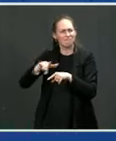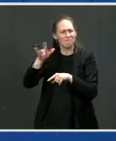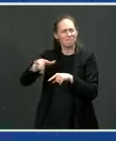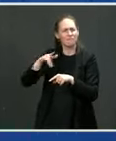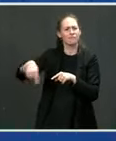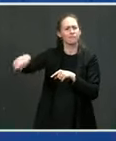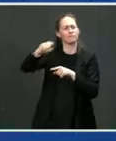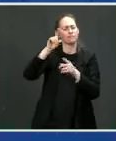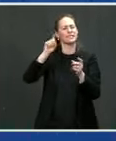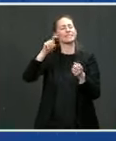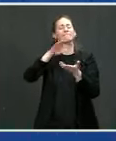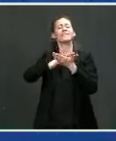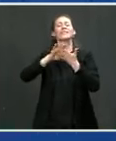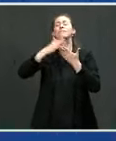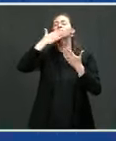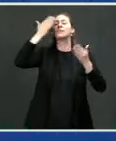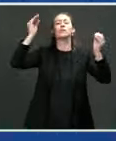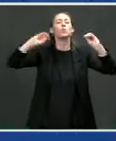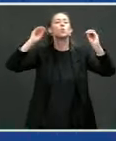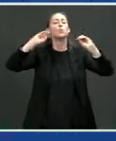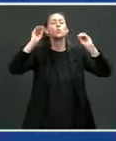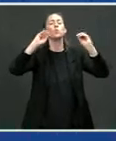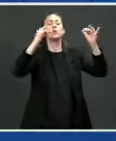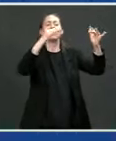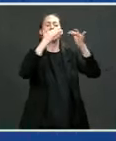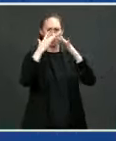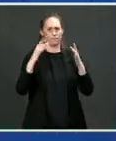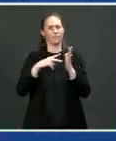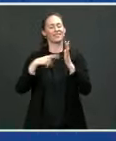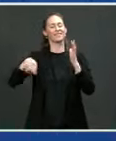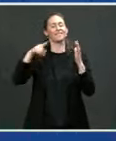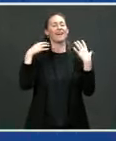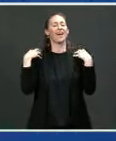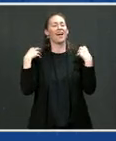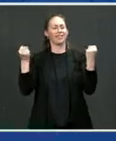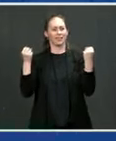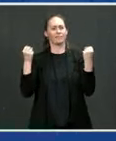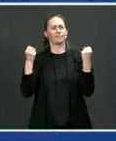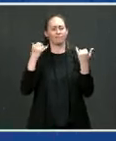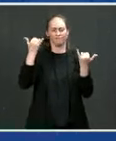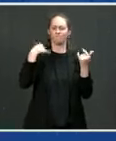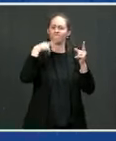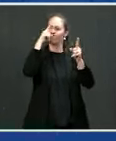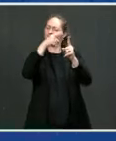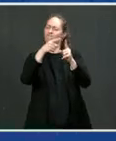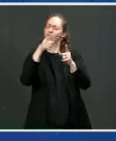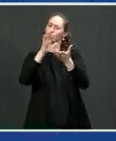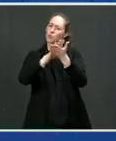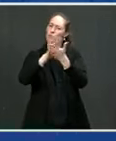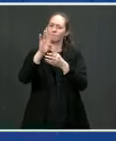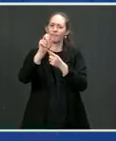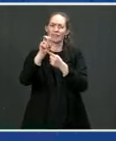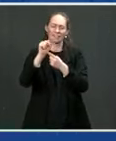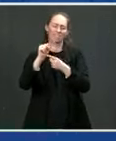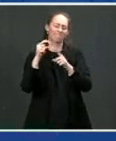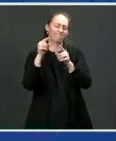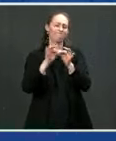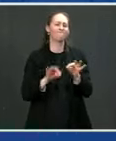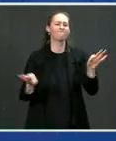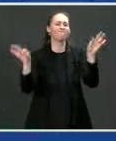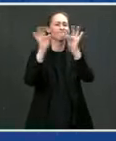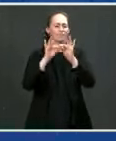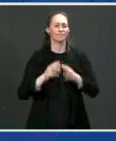just going to, it's going to physically change the health of our kids and those yellow school buses getting back and forth to school. Yes, sir.